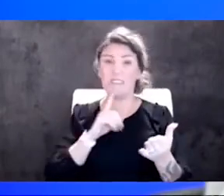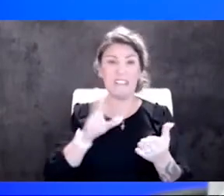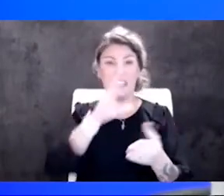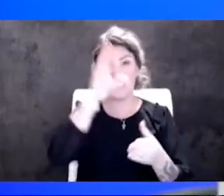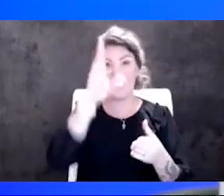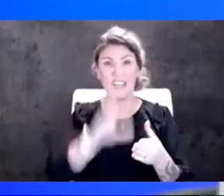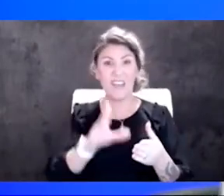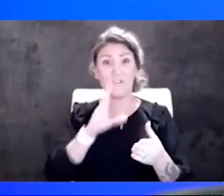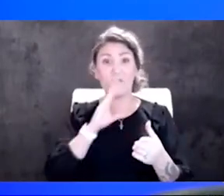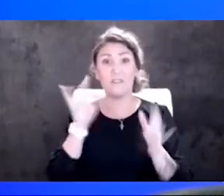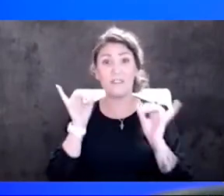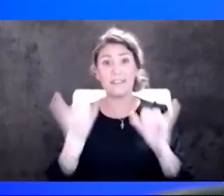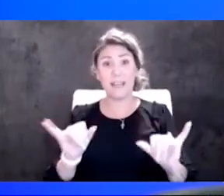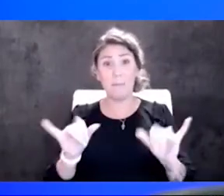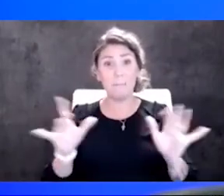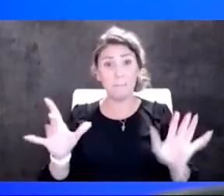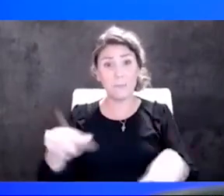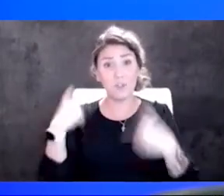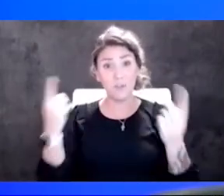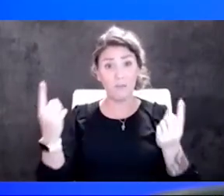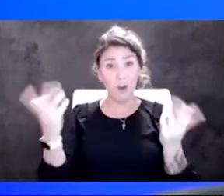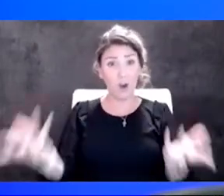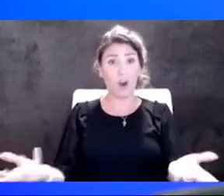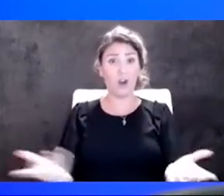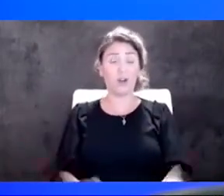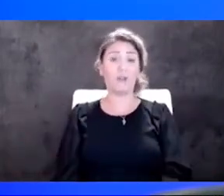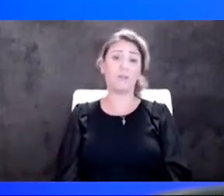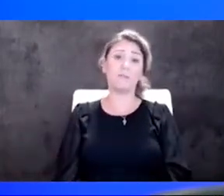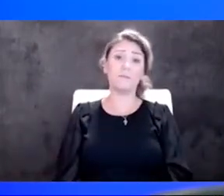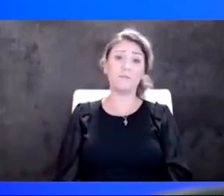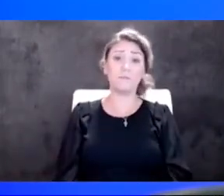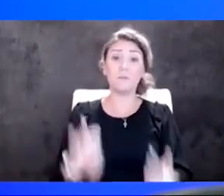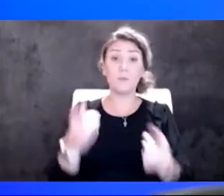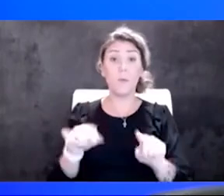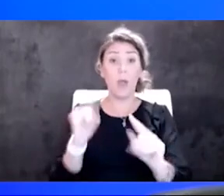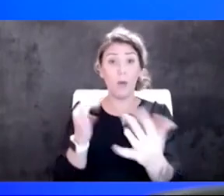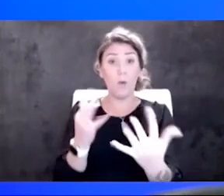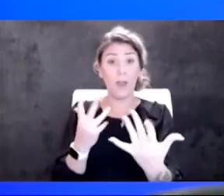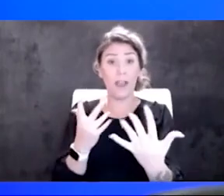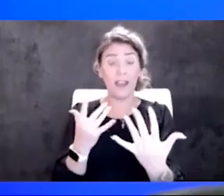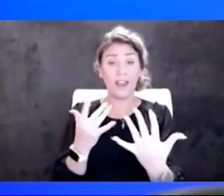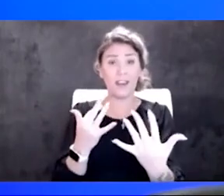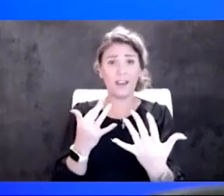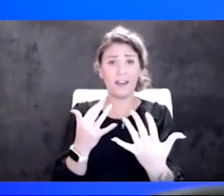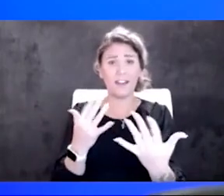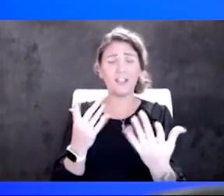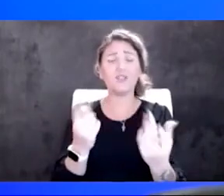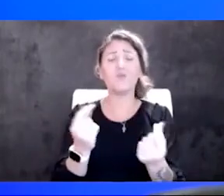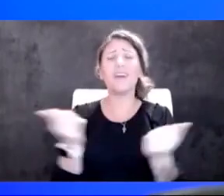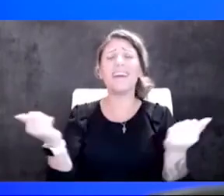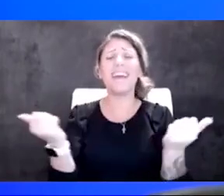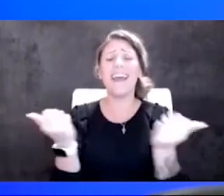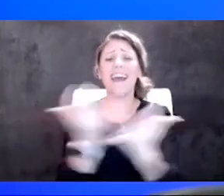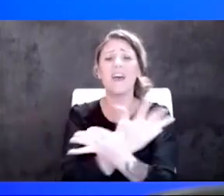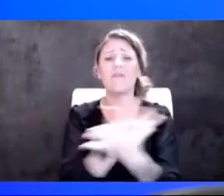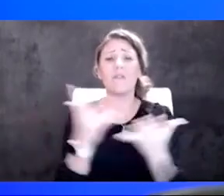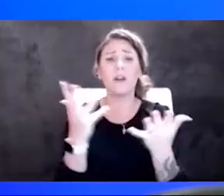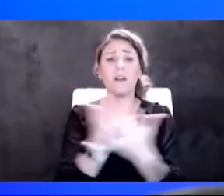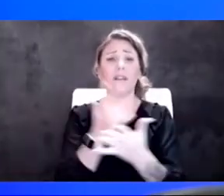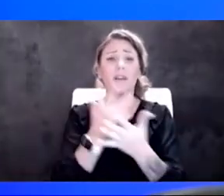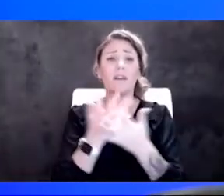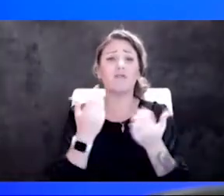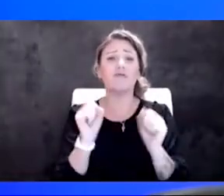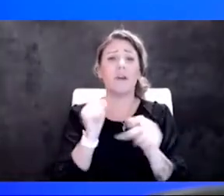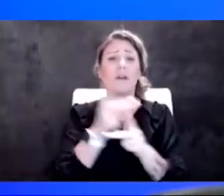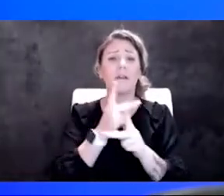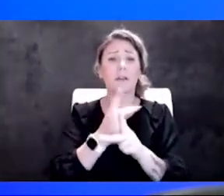same so far. So while we're waiting for that, we got to do everything we can to try to keep ourselves safe and to try to keep our